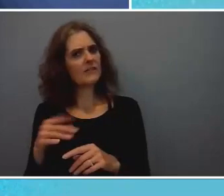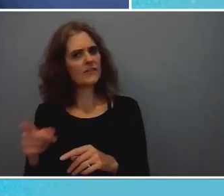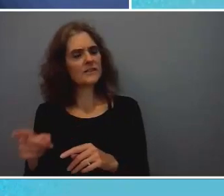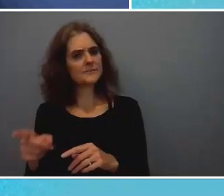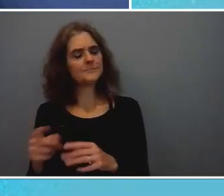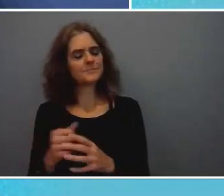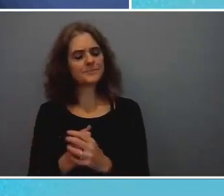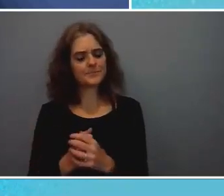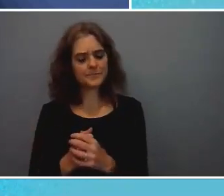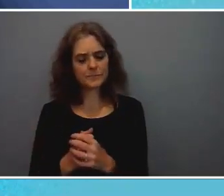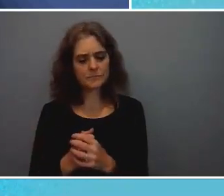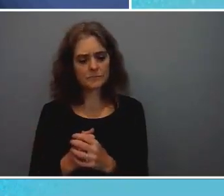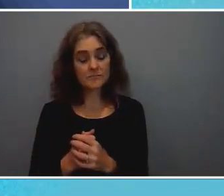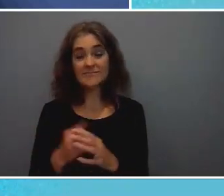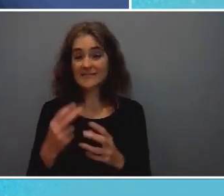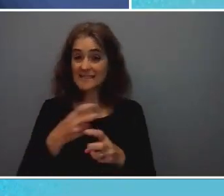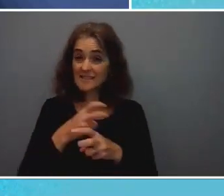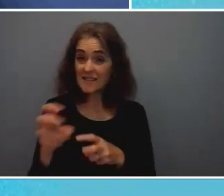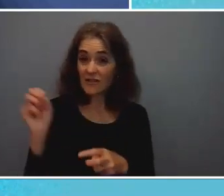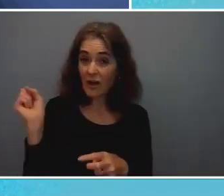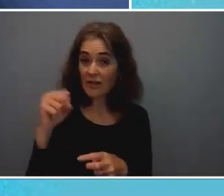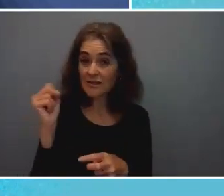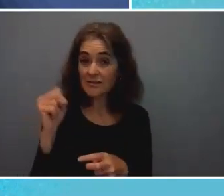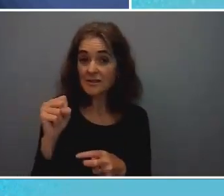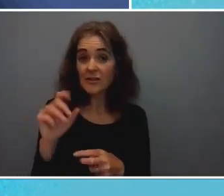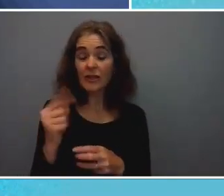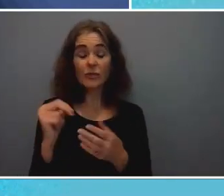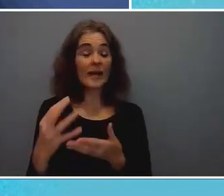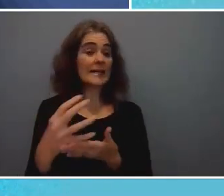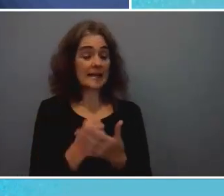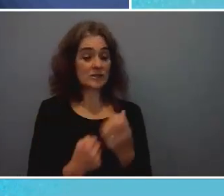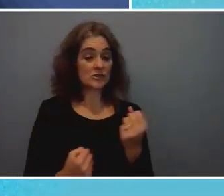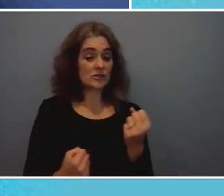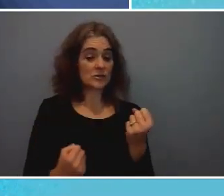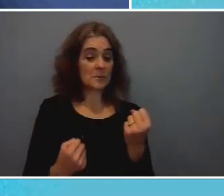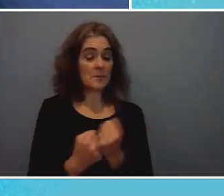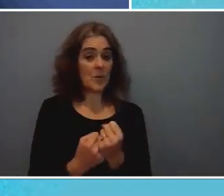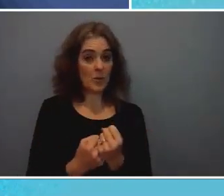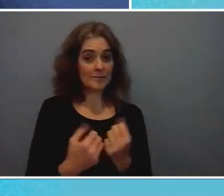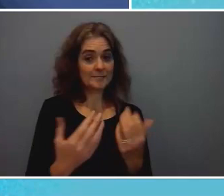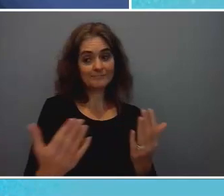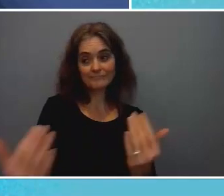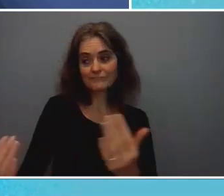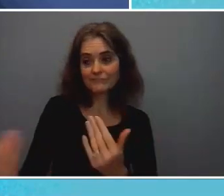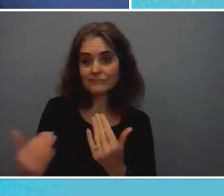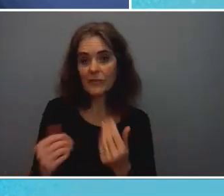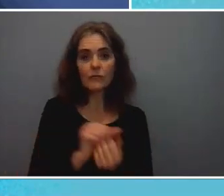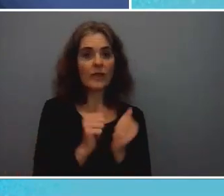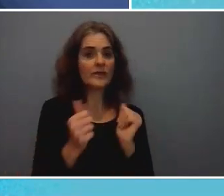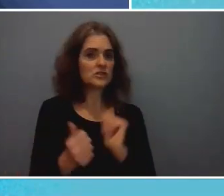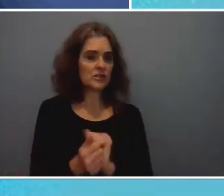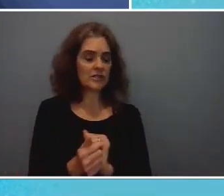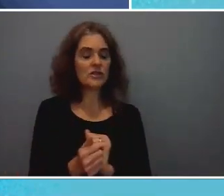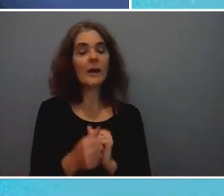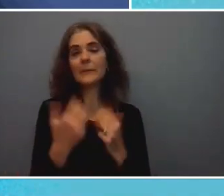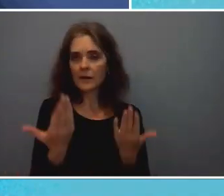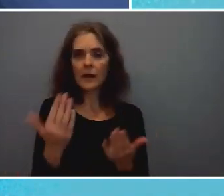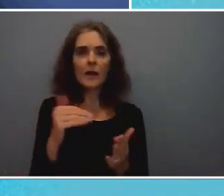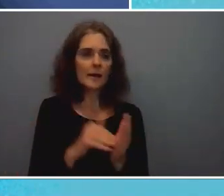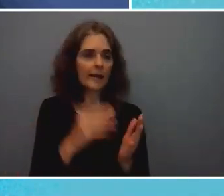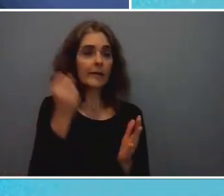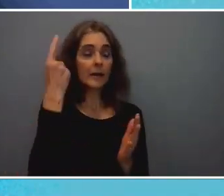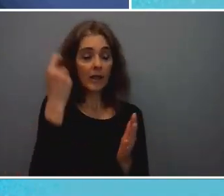it's it's very difficult to then get support to these to these changes there are ways again of